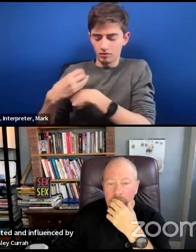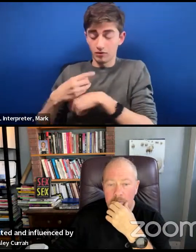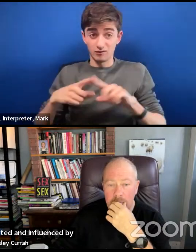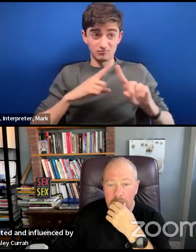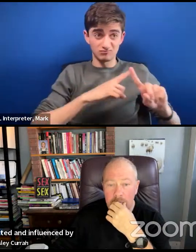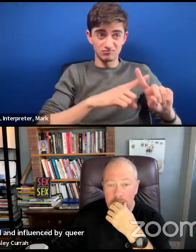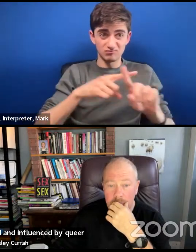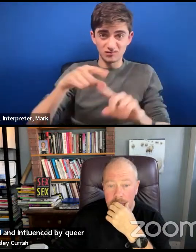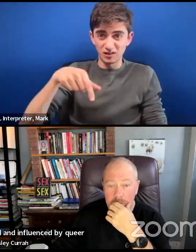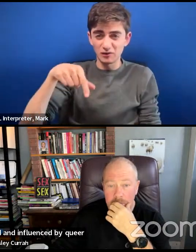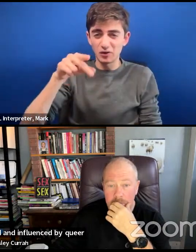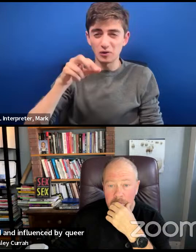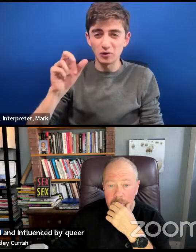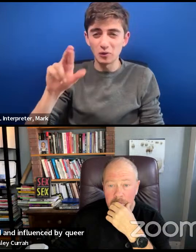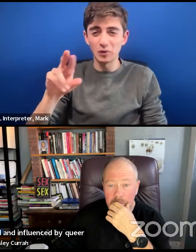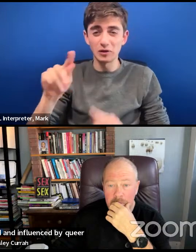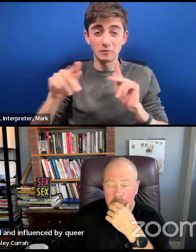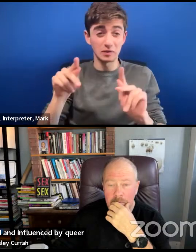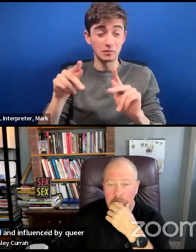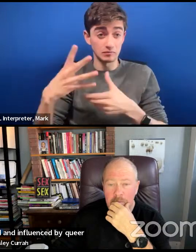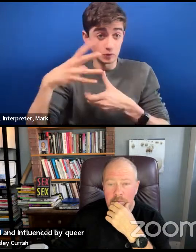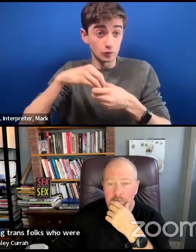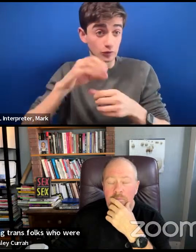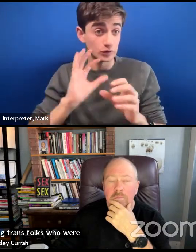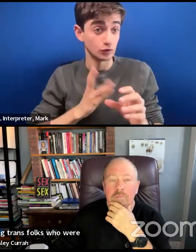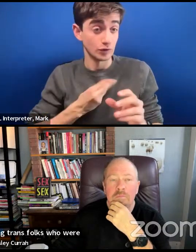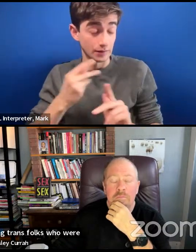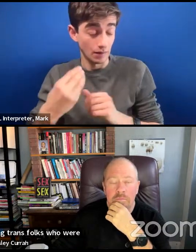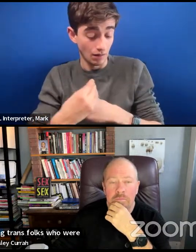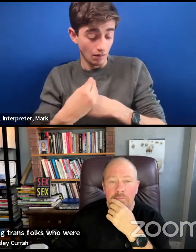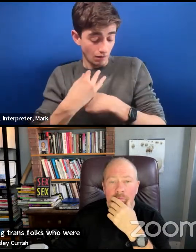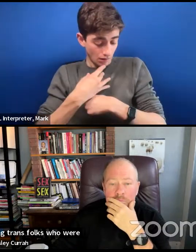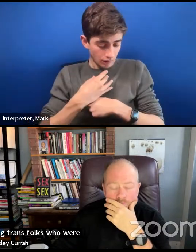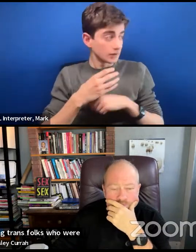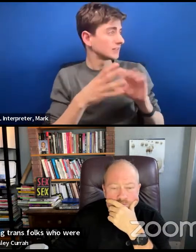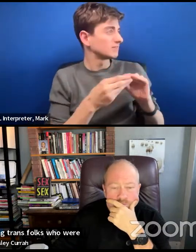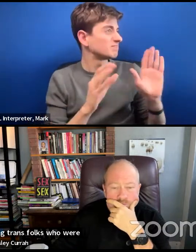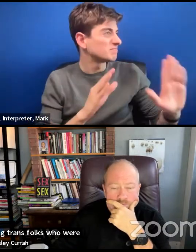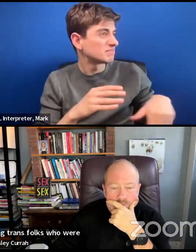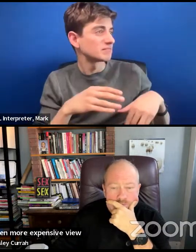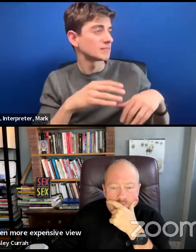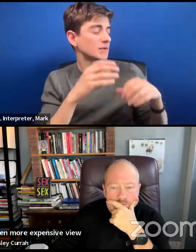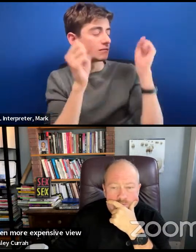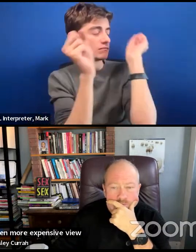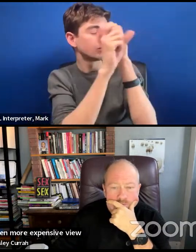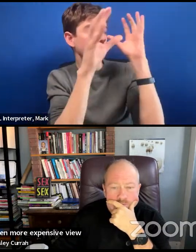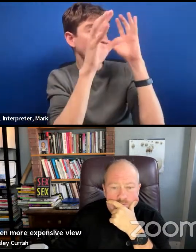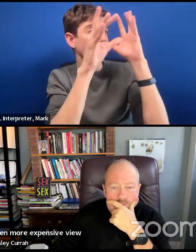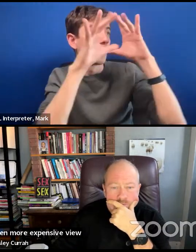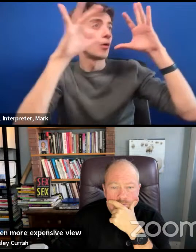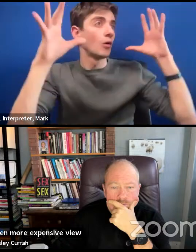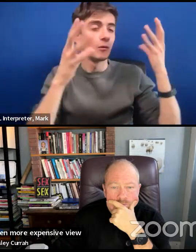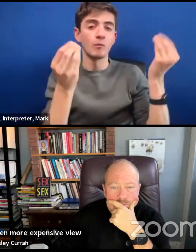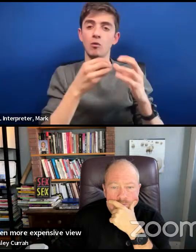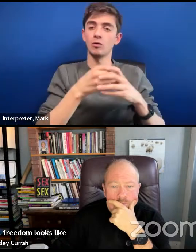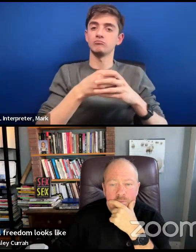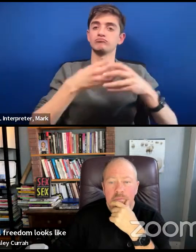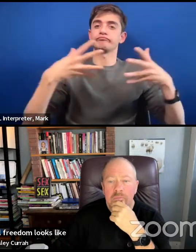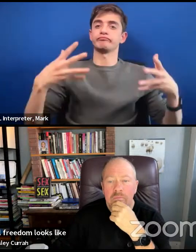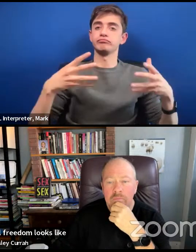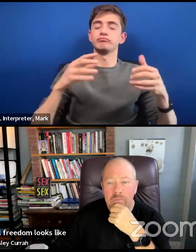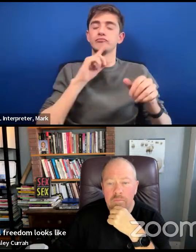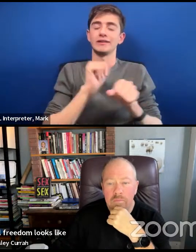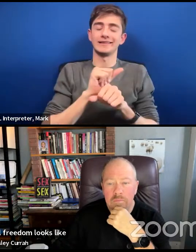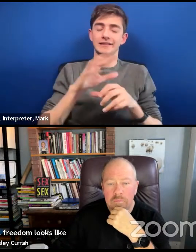who were telling them you can have an even more expansive view of what gender and sexual freedom looks like. I found that that history